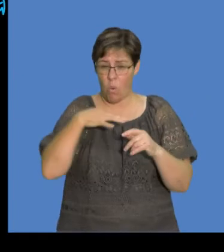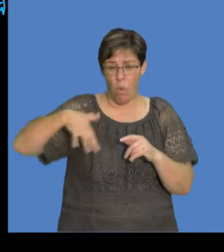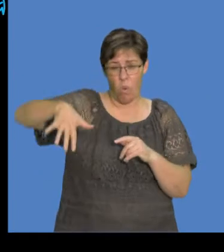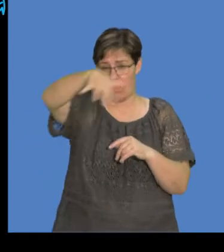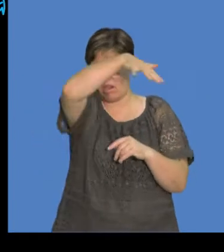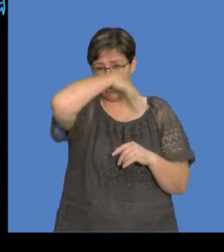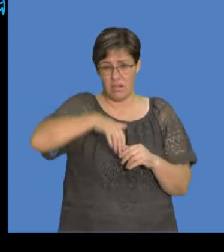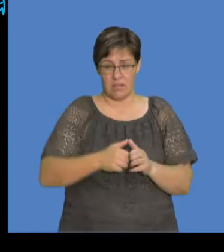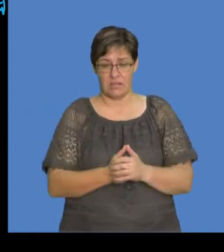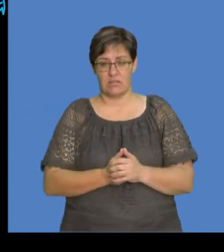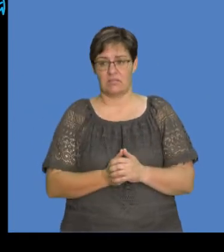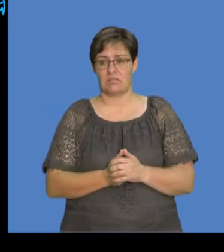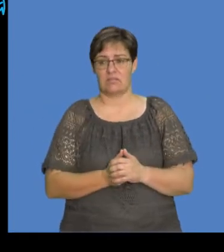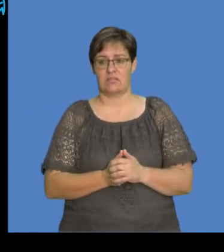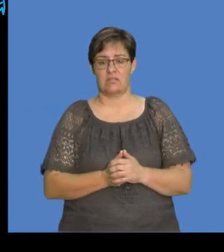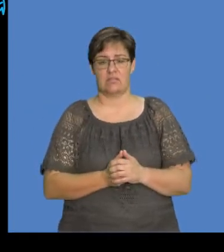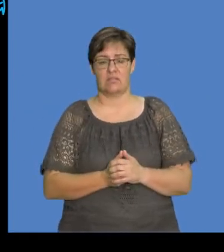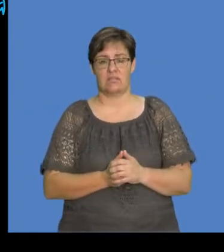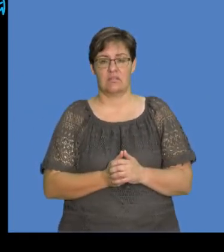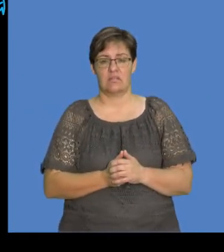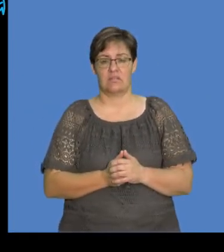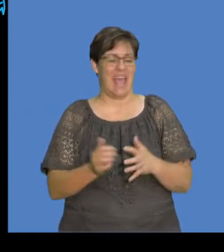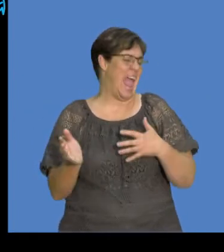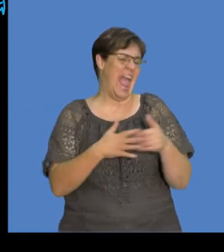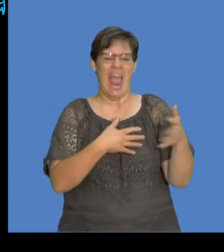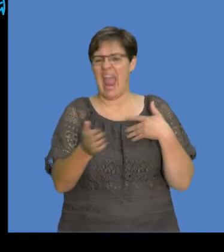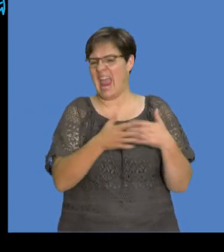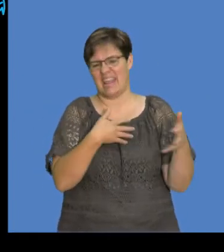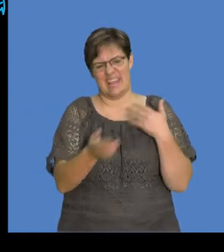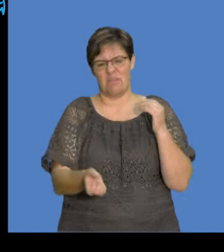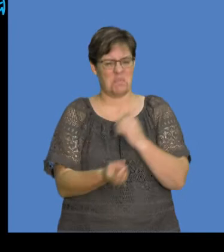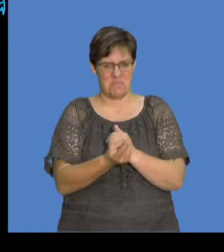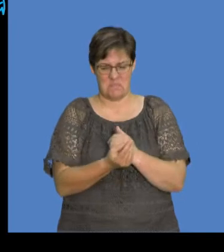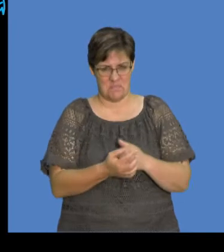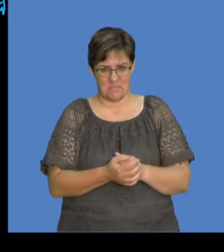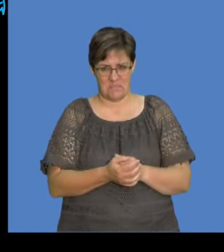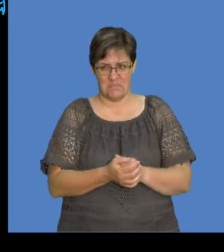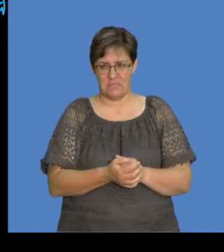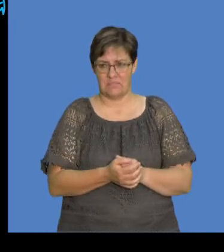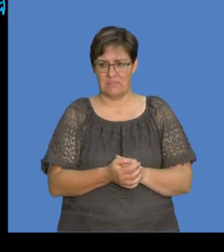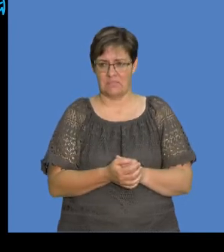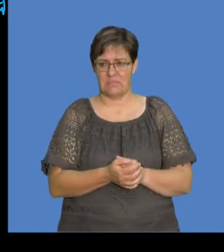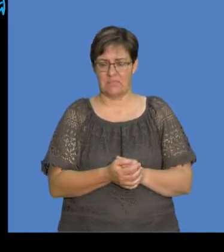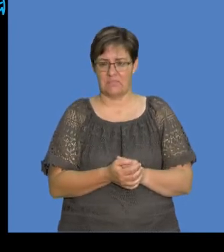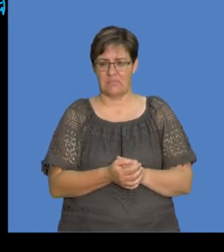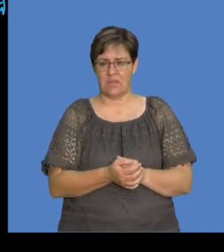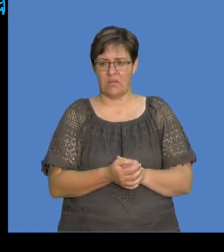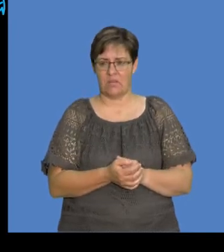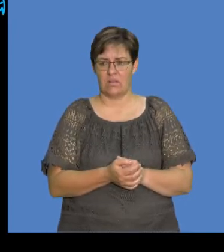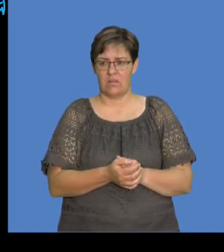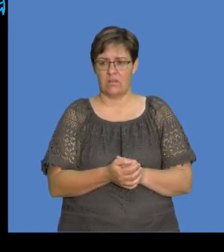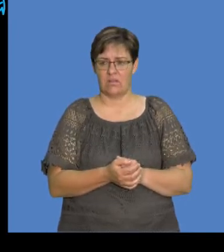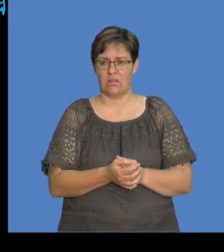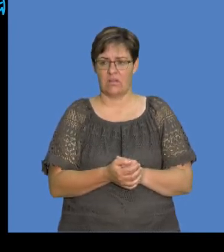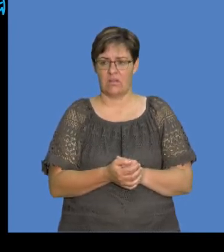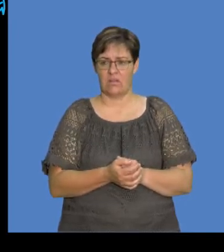okay? So any charge that exists, any non-charge, that's what we are